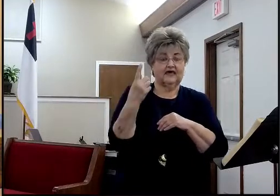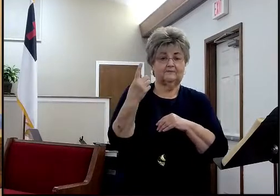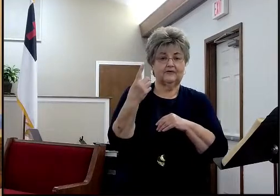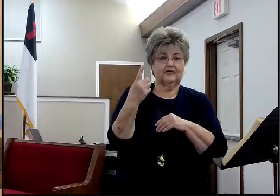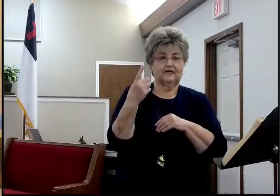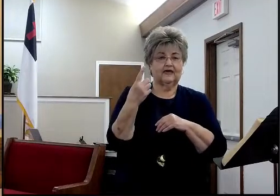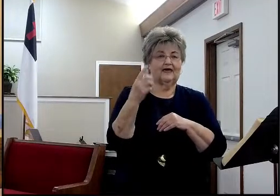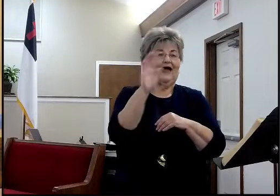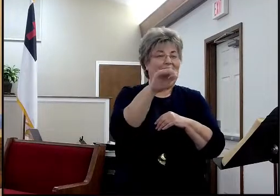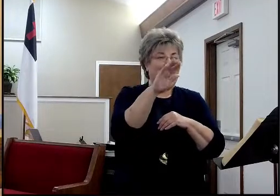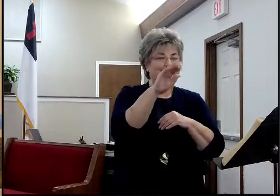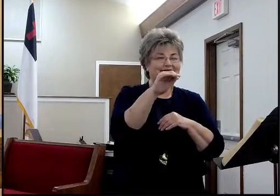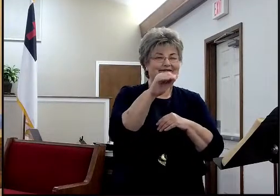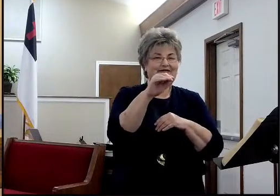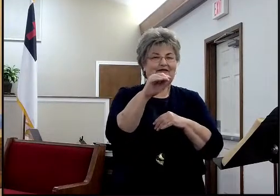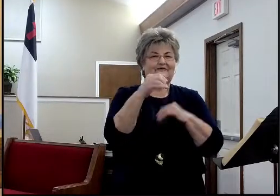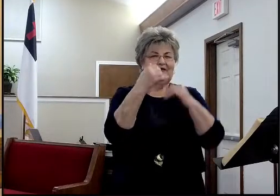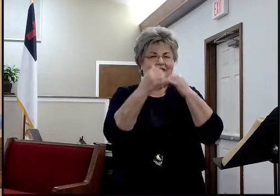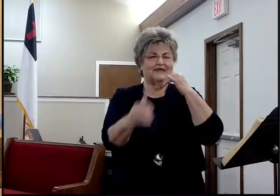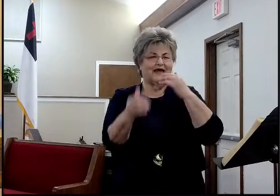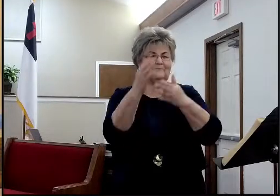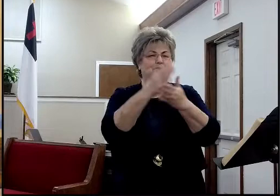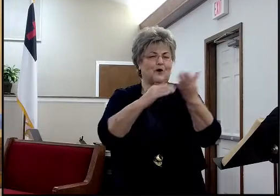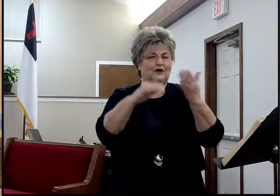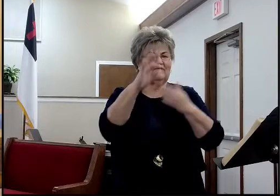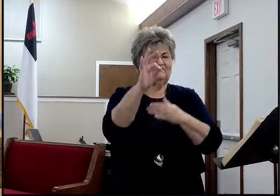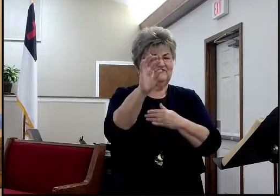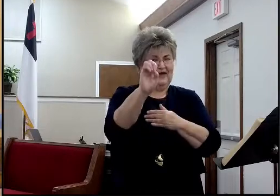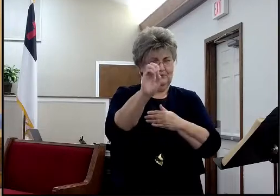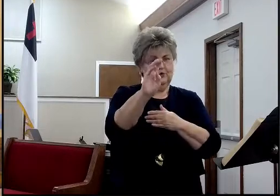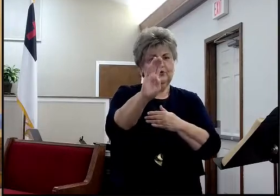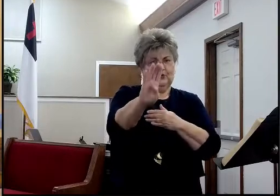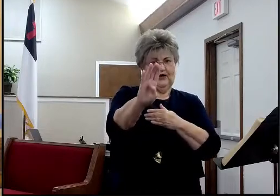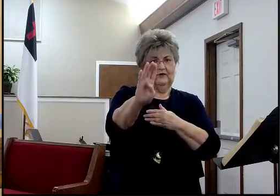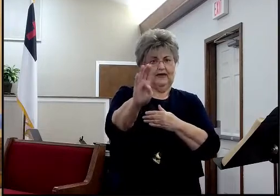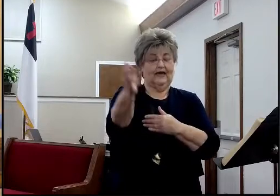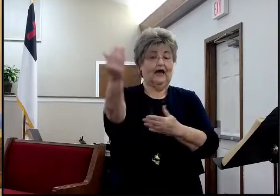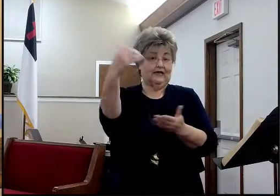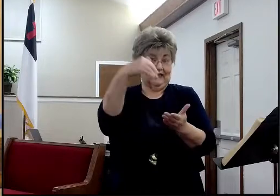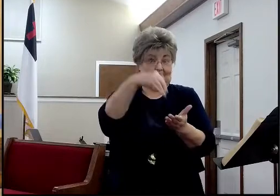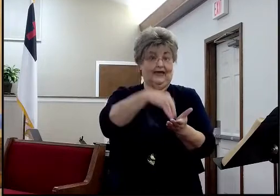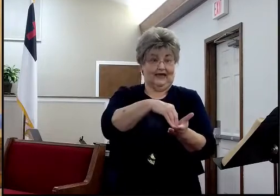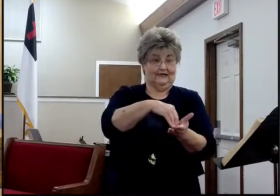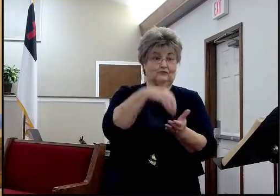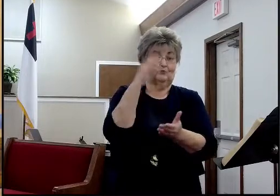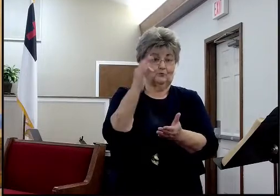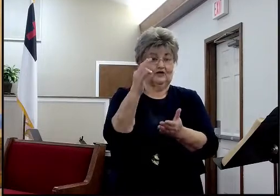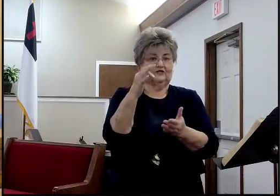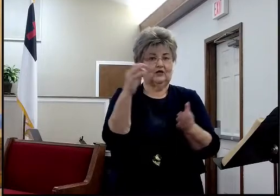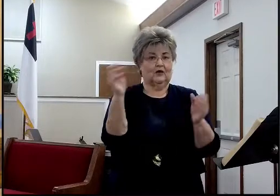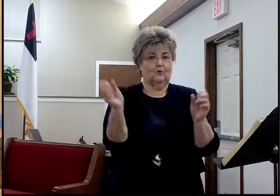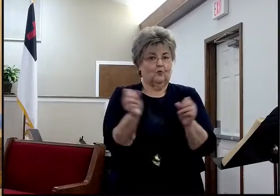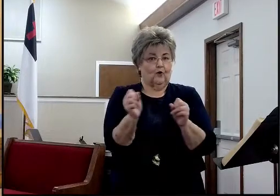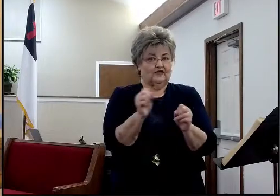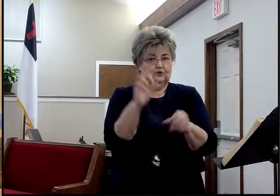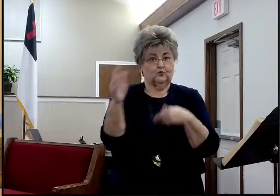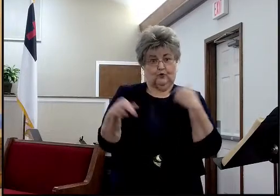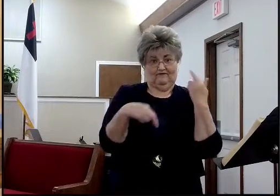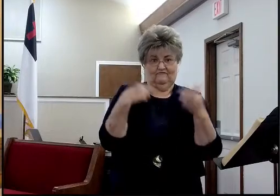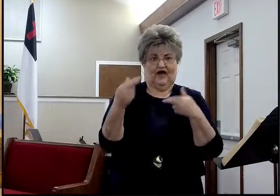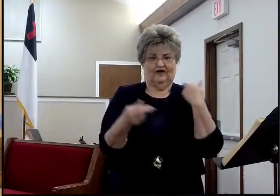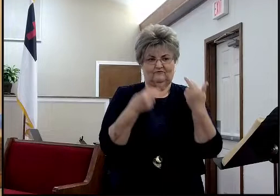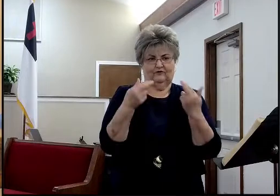February, early March. I have to look up the calendar. I think it's late February. Couldn't swear to it. But he'll be here again preaching our winter revival for us again this